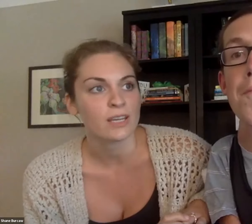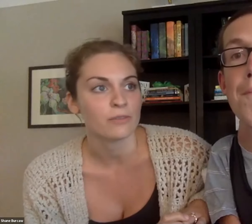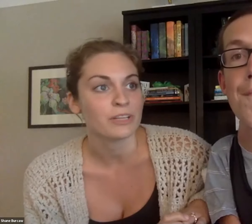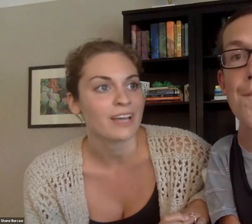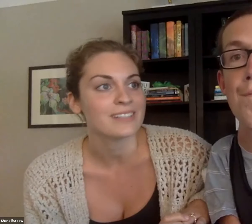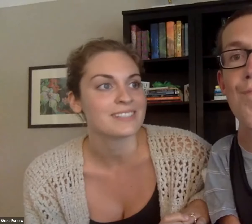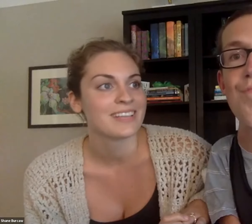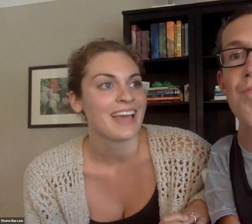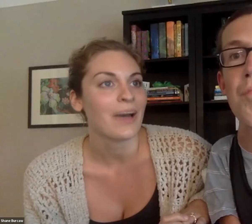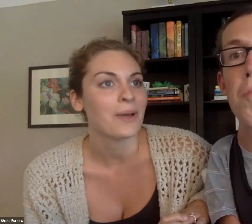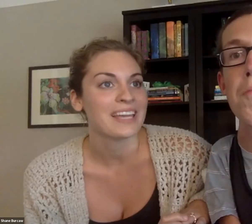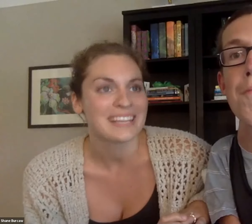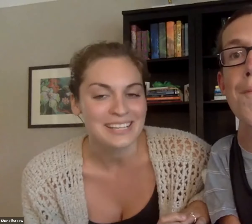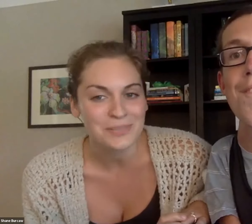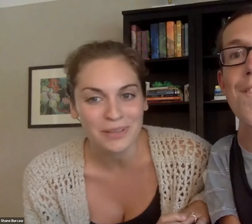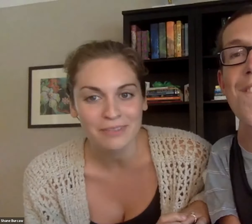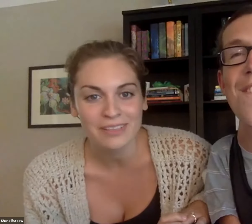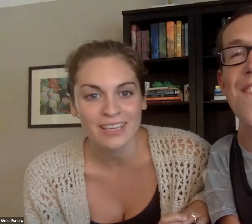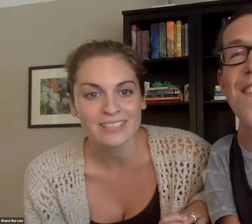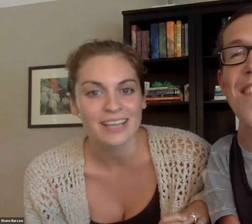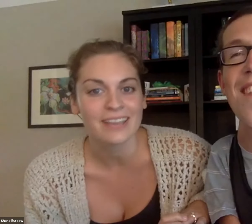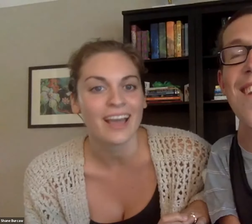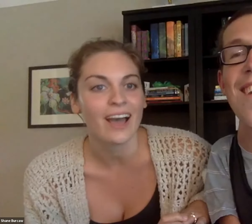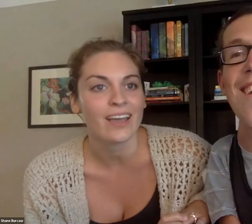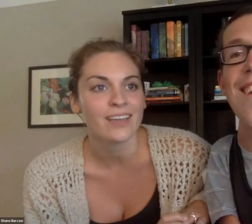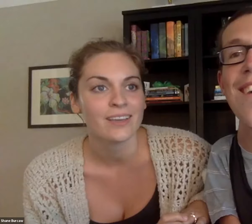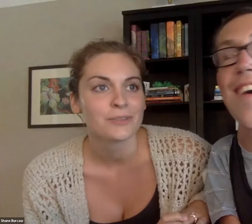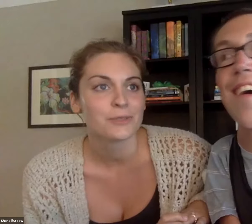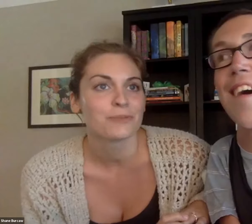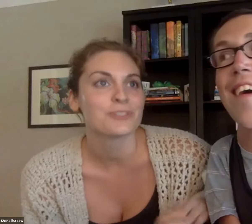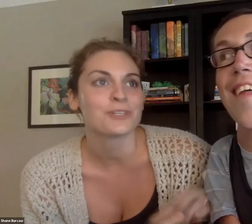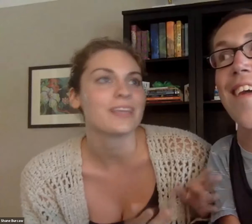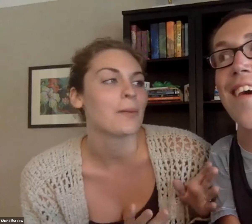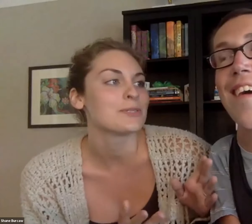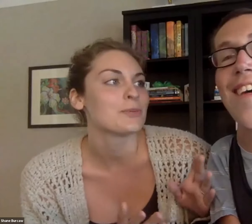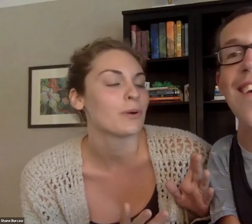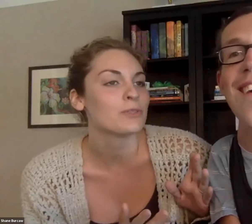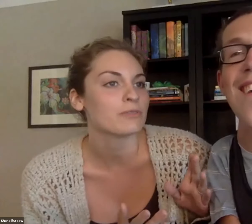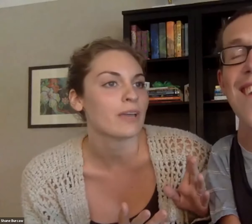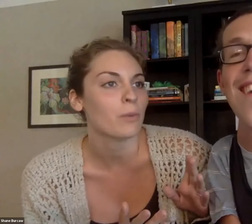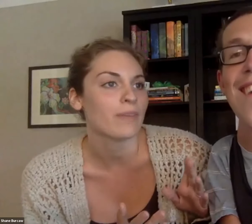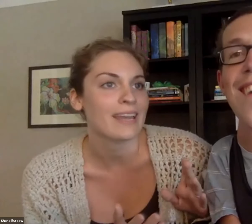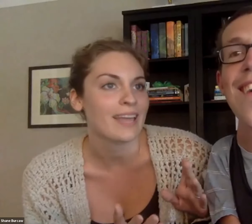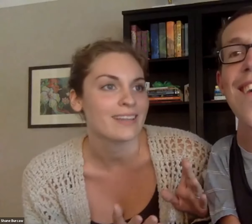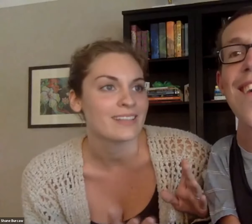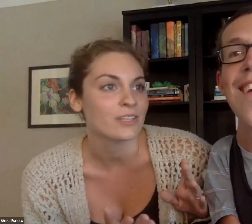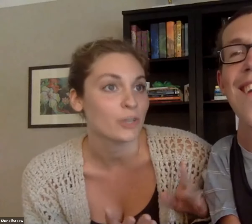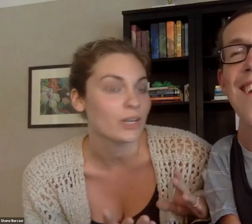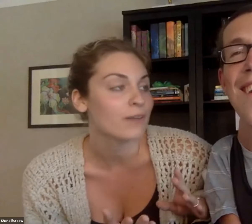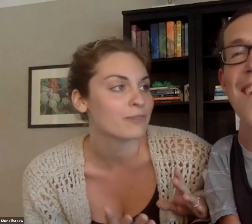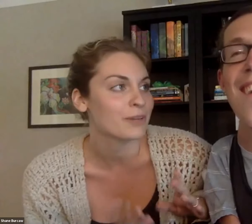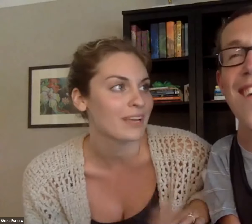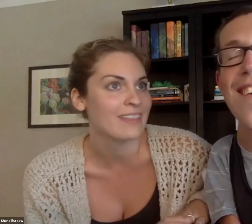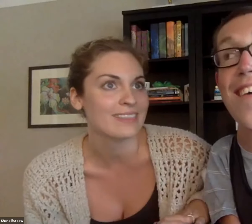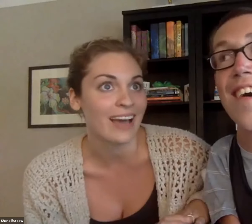I met Shane and realized how inaccessible everything is, I think I sort of just took the opposite approach of like, well, the ADA isn't